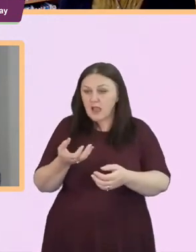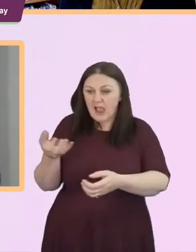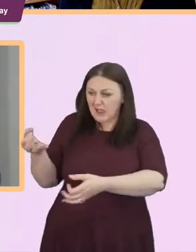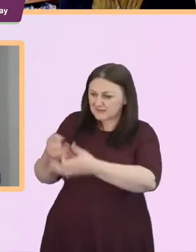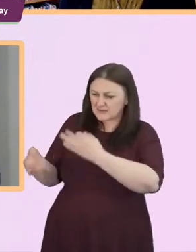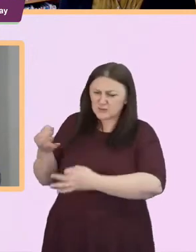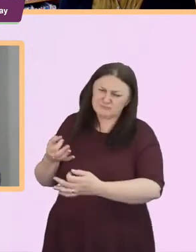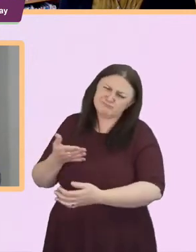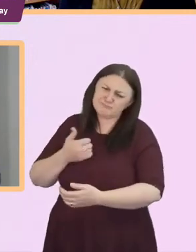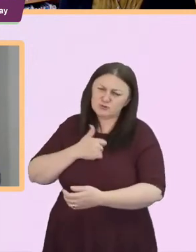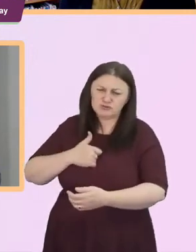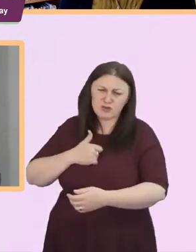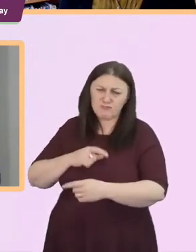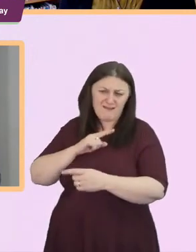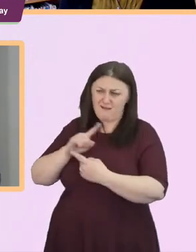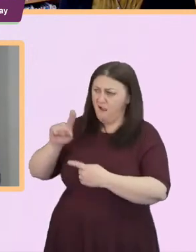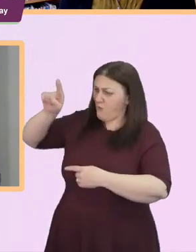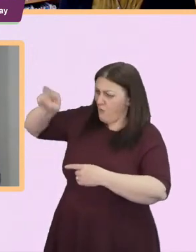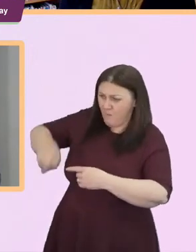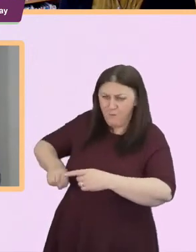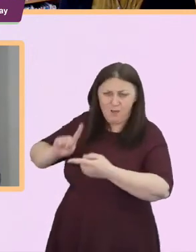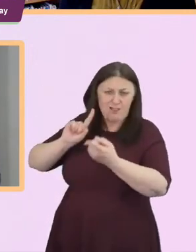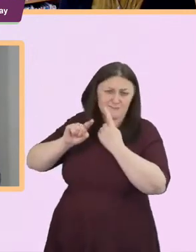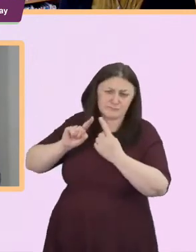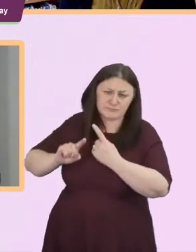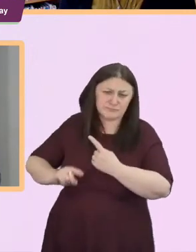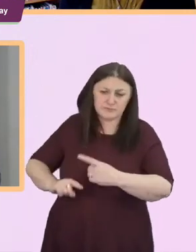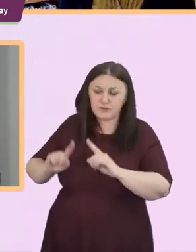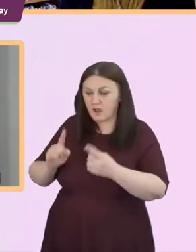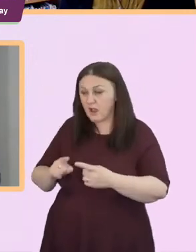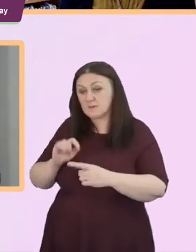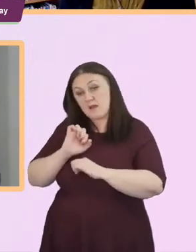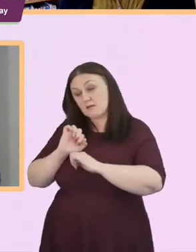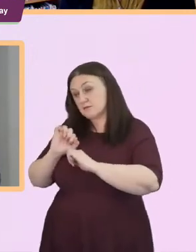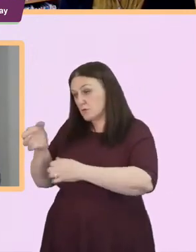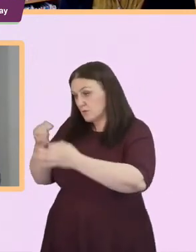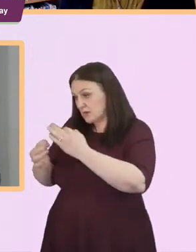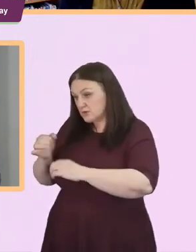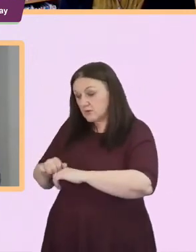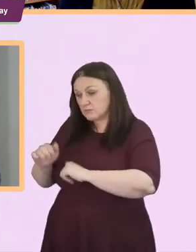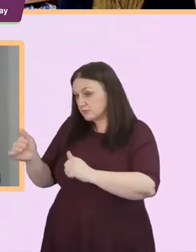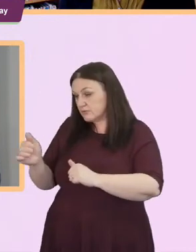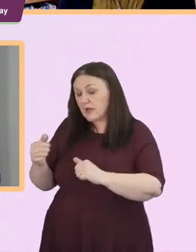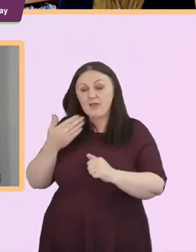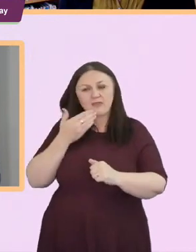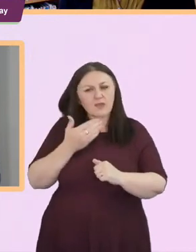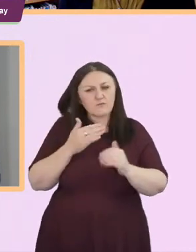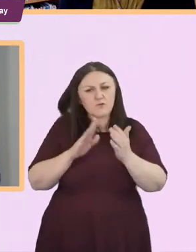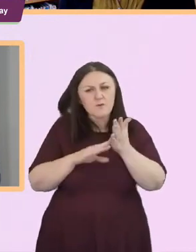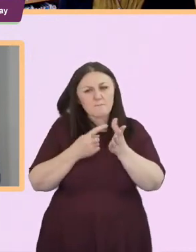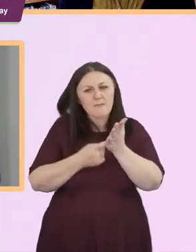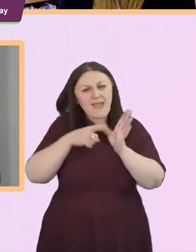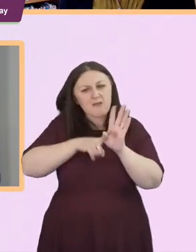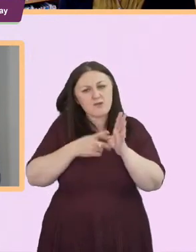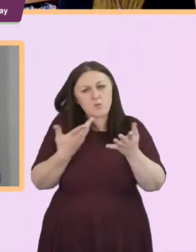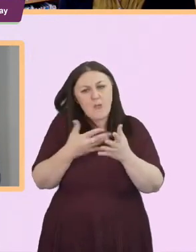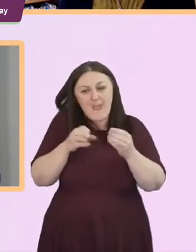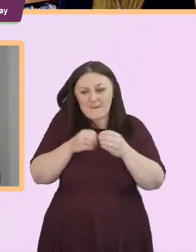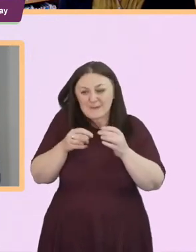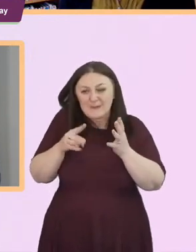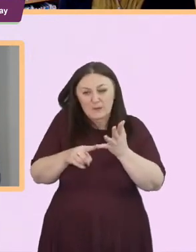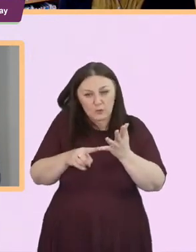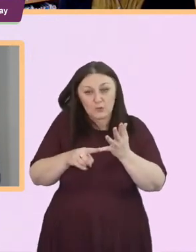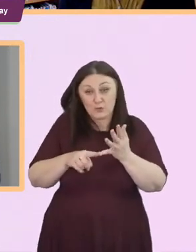impossible to have time for everybody's questions but the questions we did have really good and thank you for mary from bu in the background who's been feeding